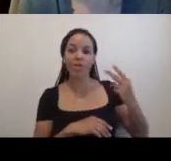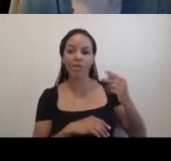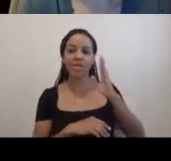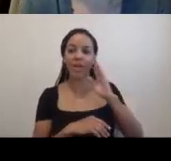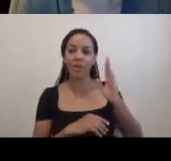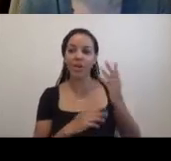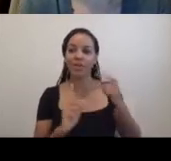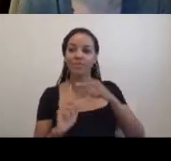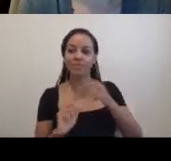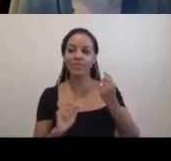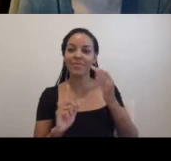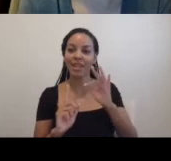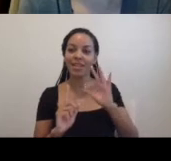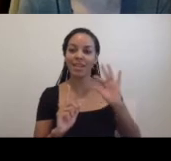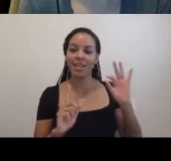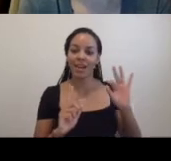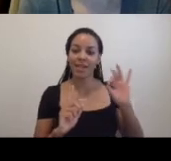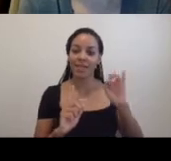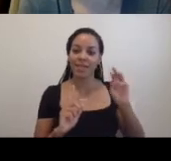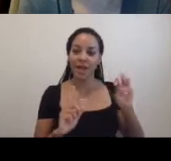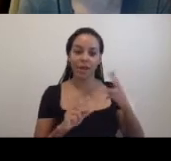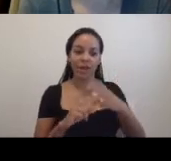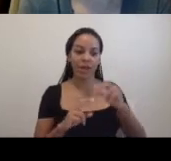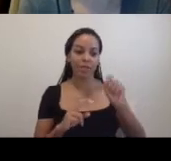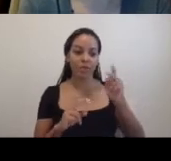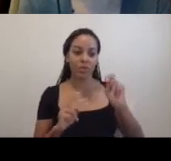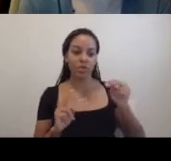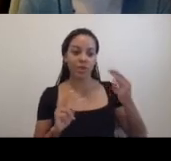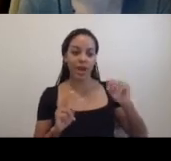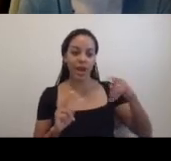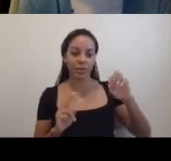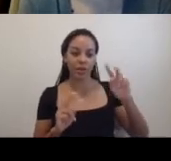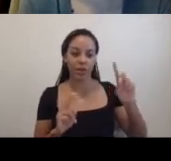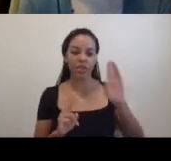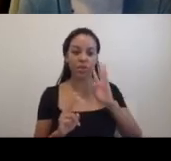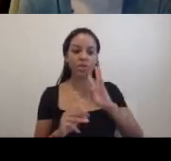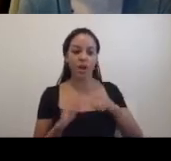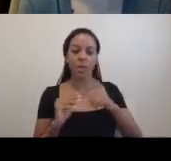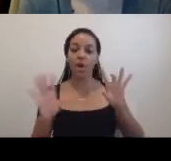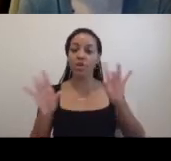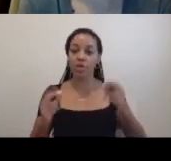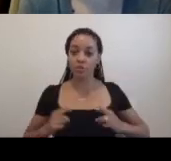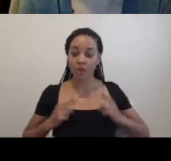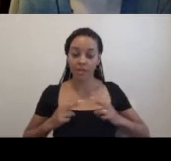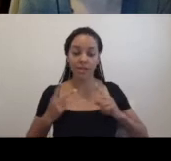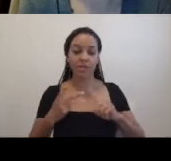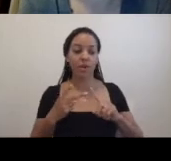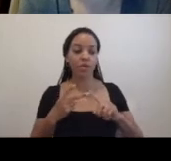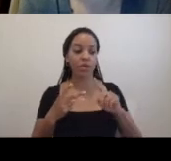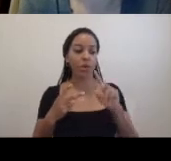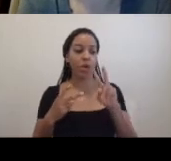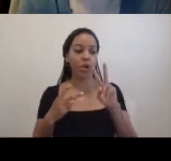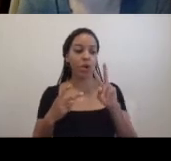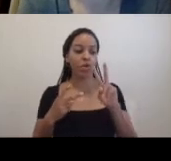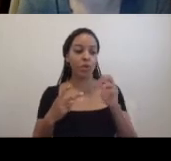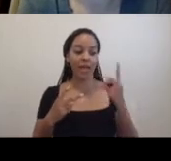1999 fellow Susan Hapgood speak about curatorial residencies. You'll also hear from our 2018-2020 Jane Lombard fellow